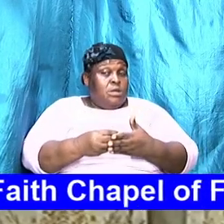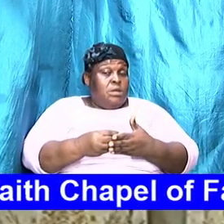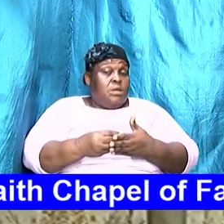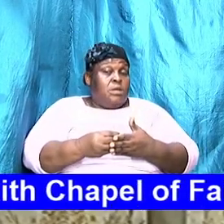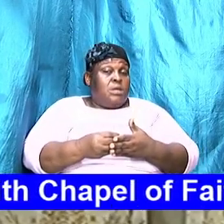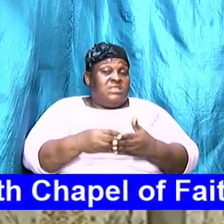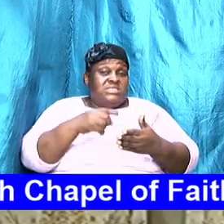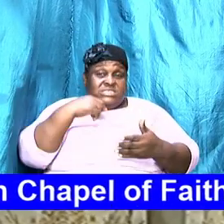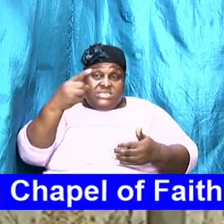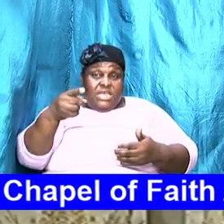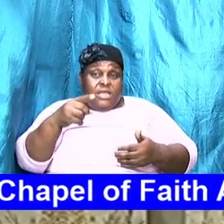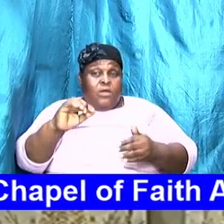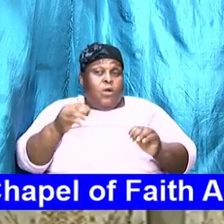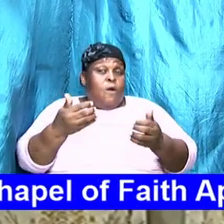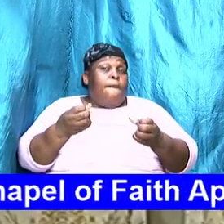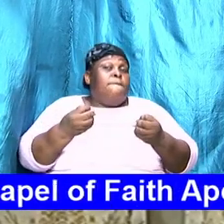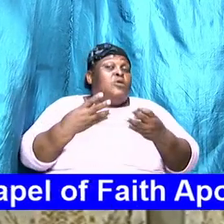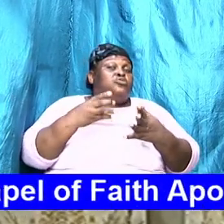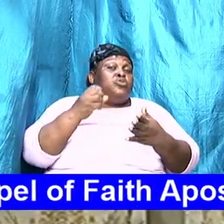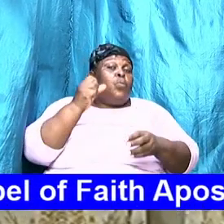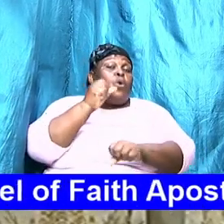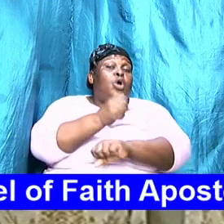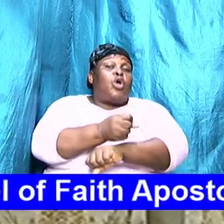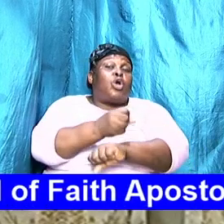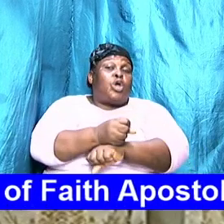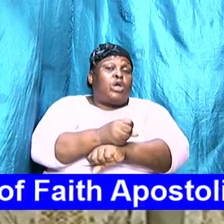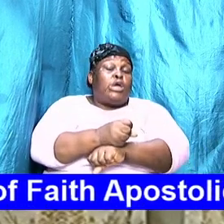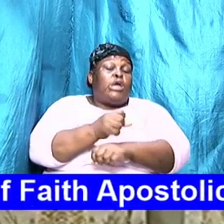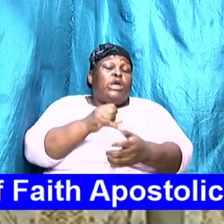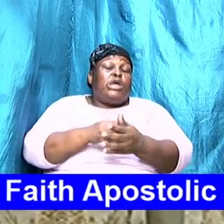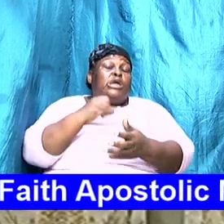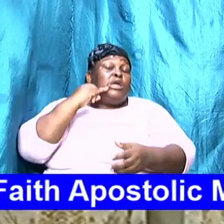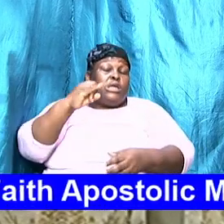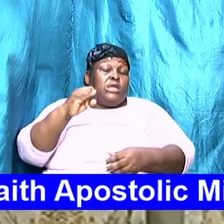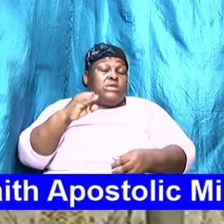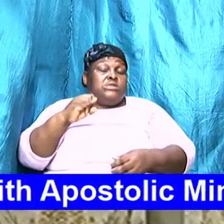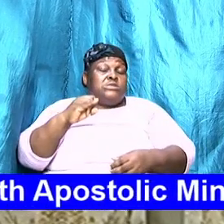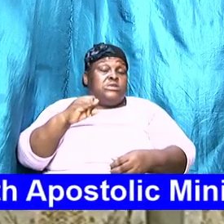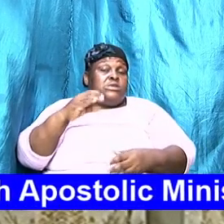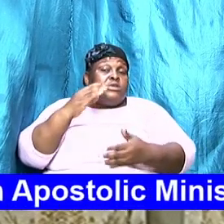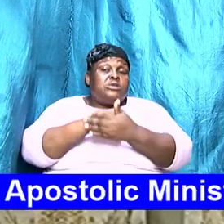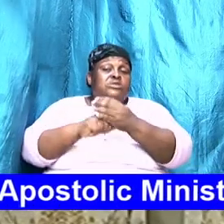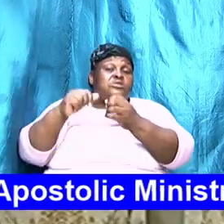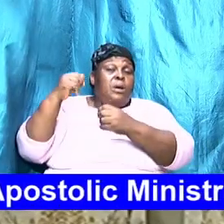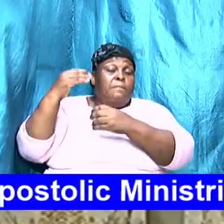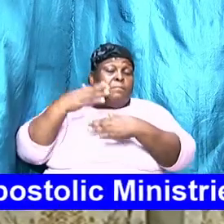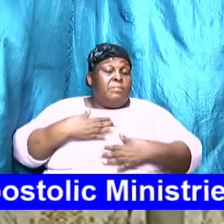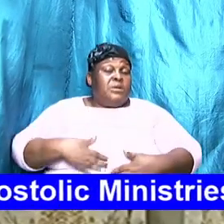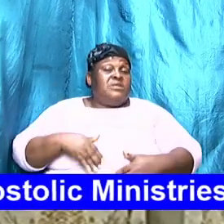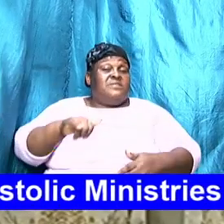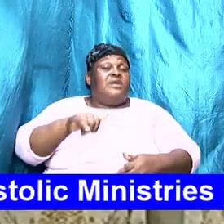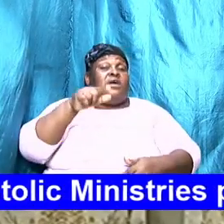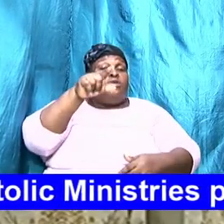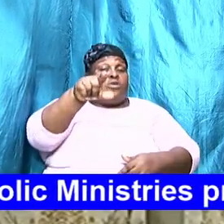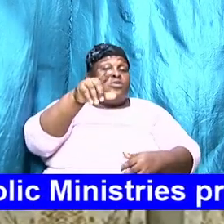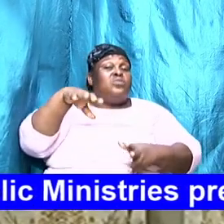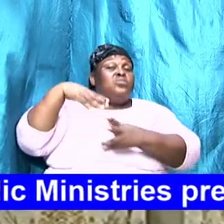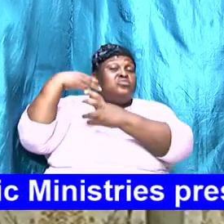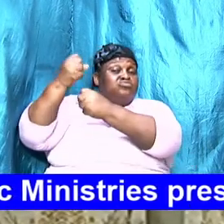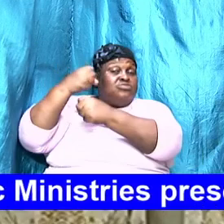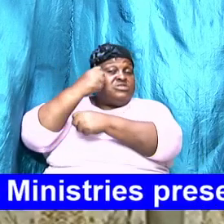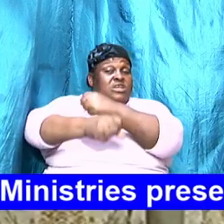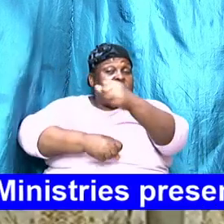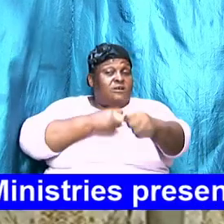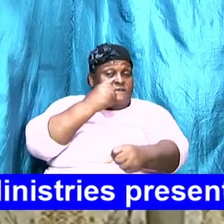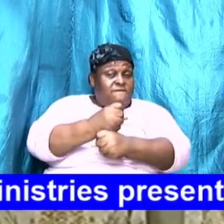you earn it means this is somebody that you trust and you have confidence